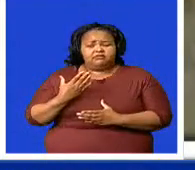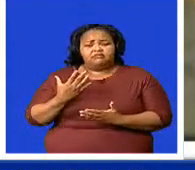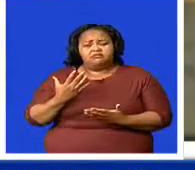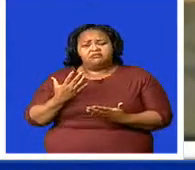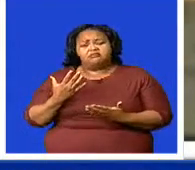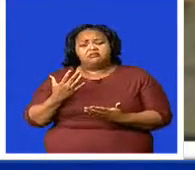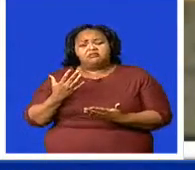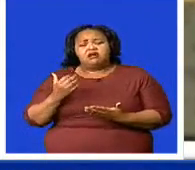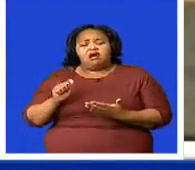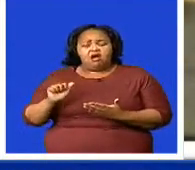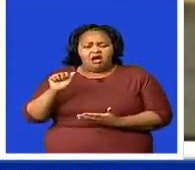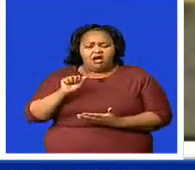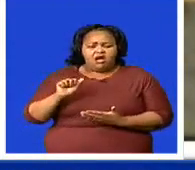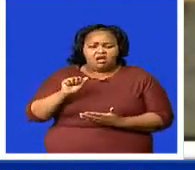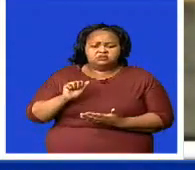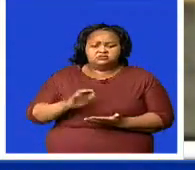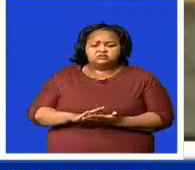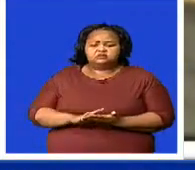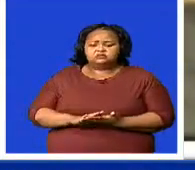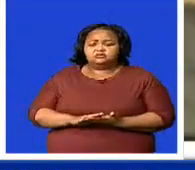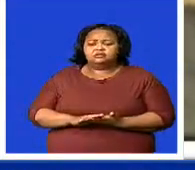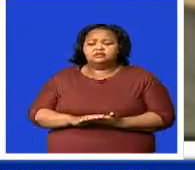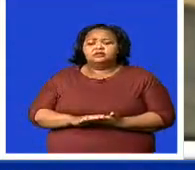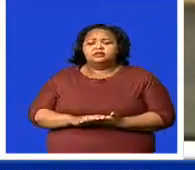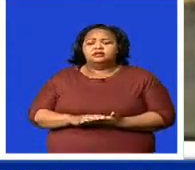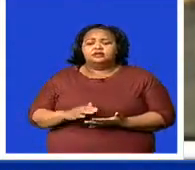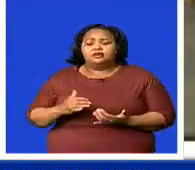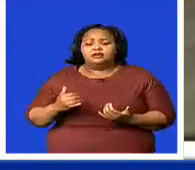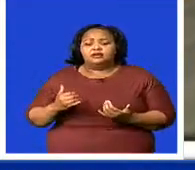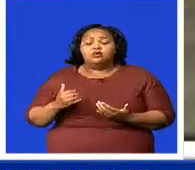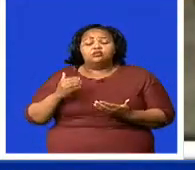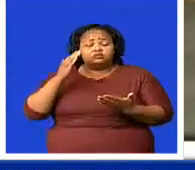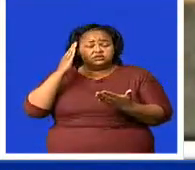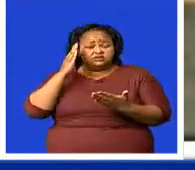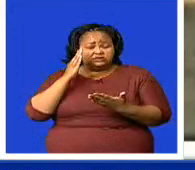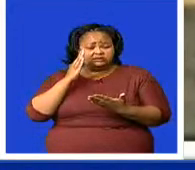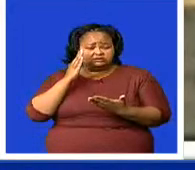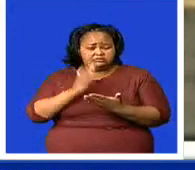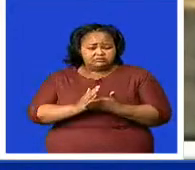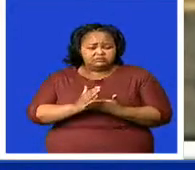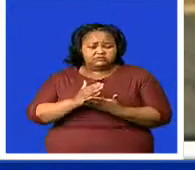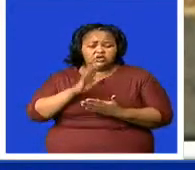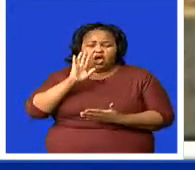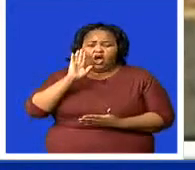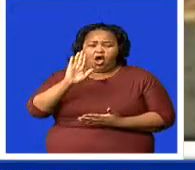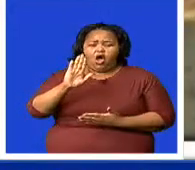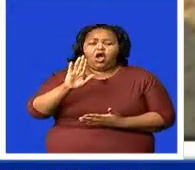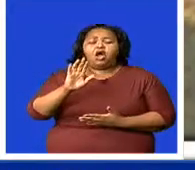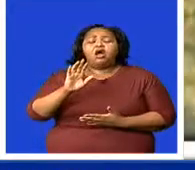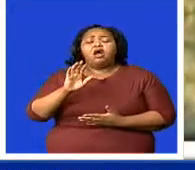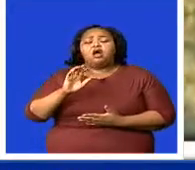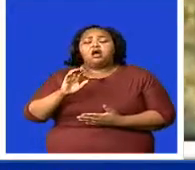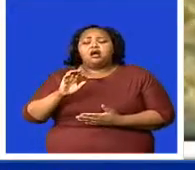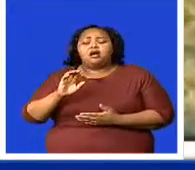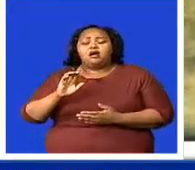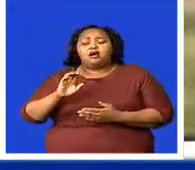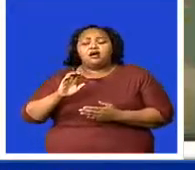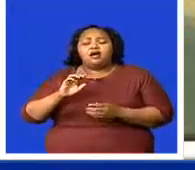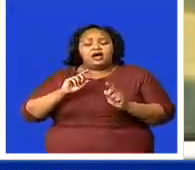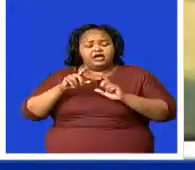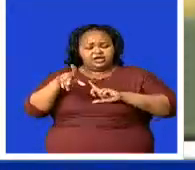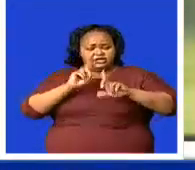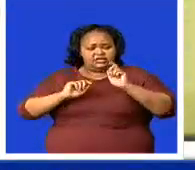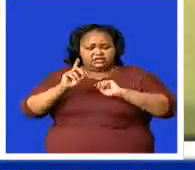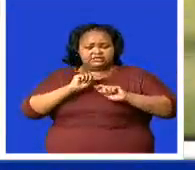we had suspended all national tournaments like the opens. So when